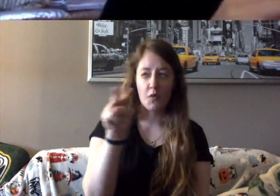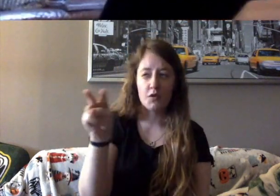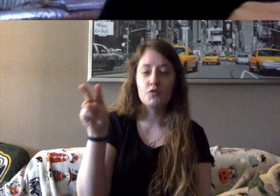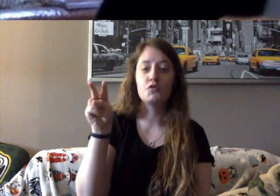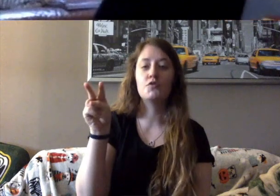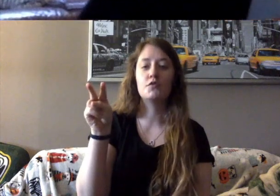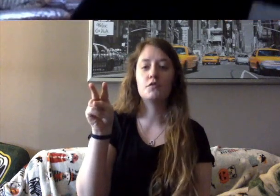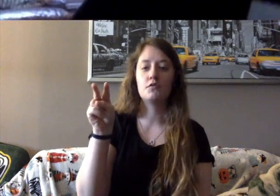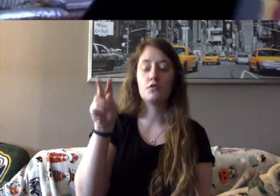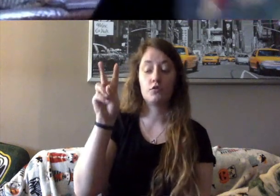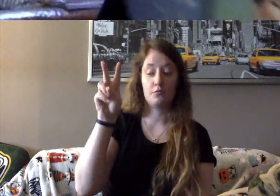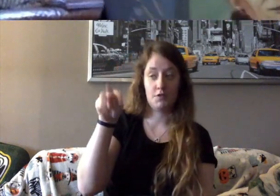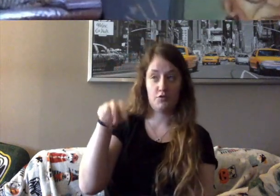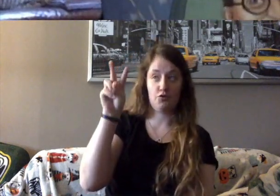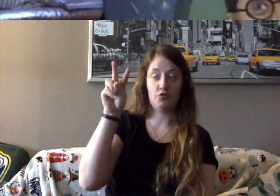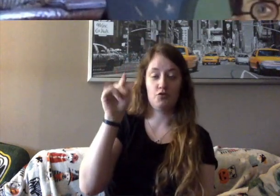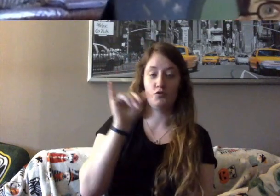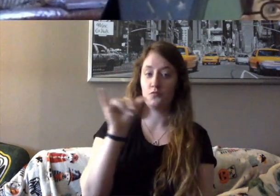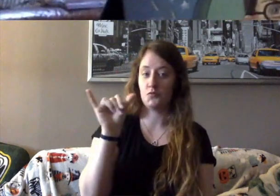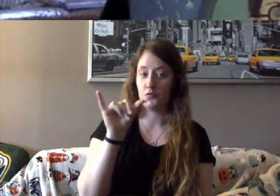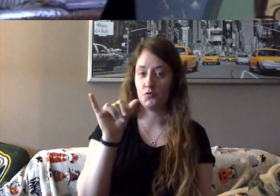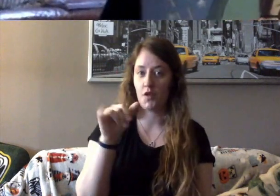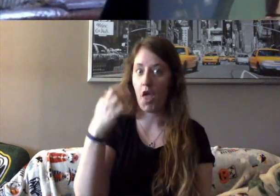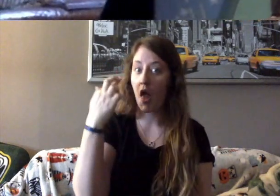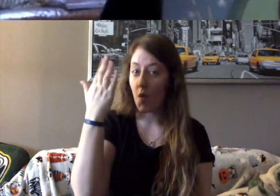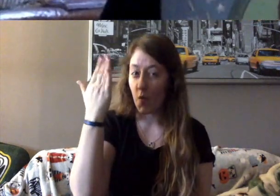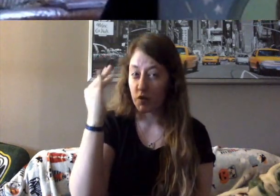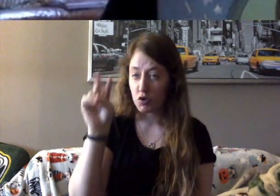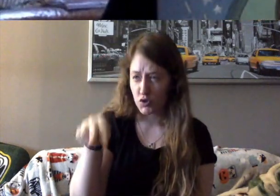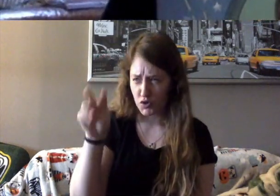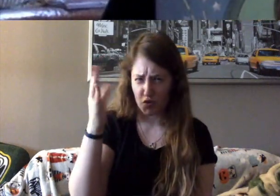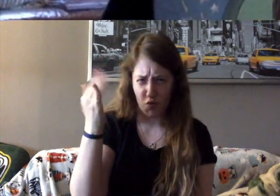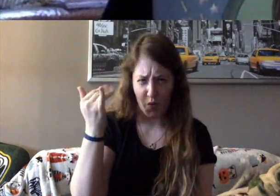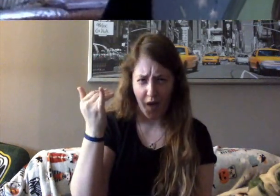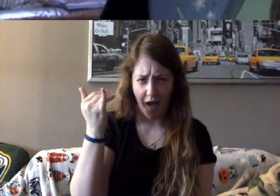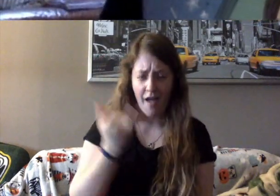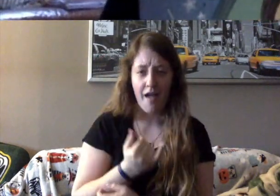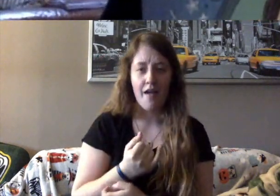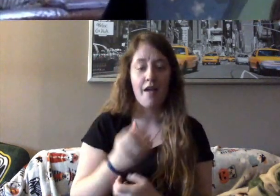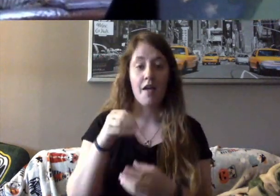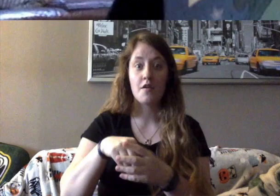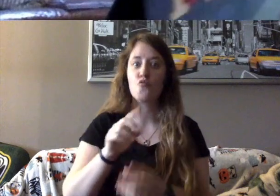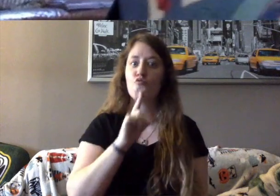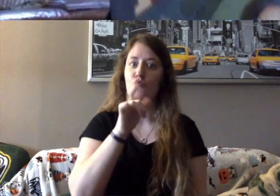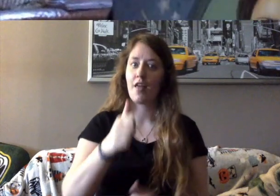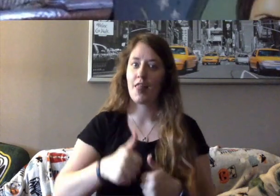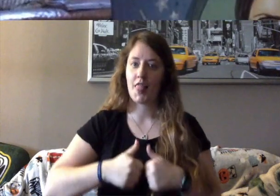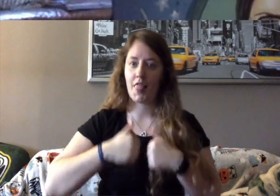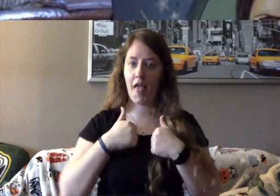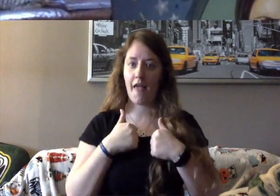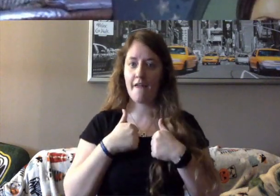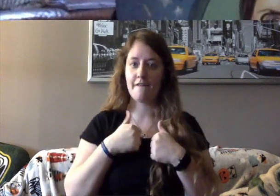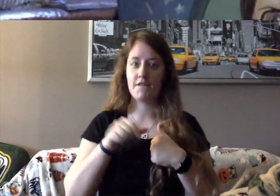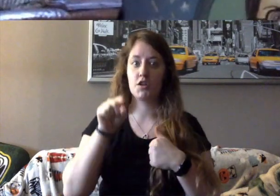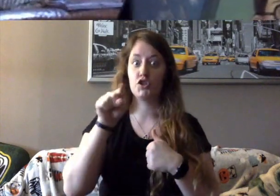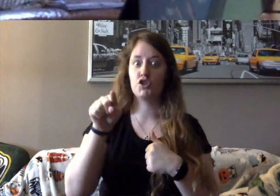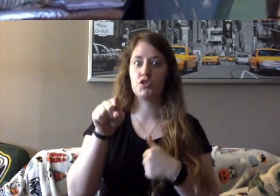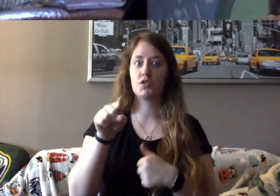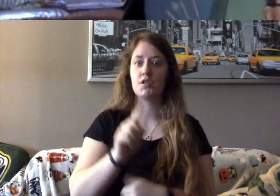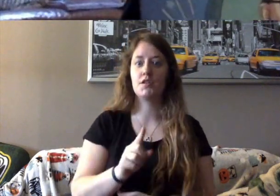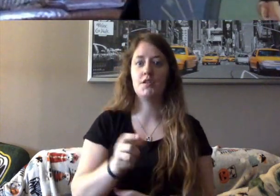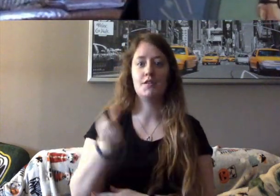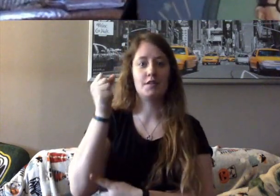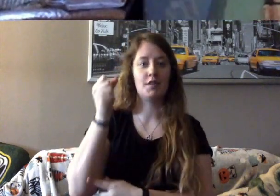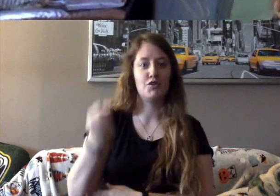judging you. And the reason she's been judging you is because in real life, Ruth Bader Ginsburg is a Supreme